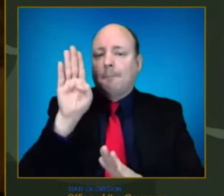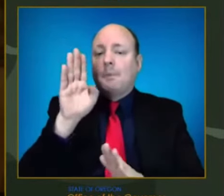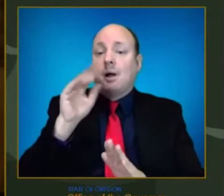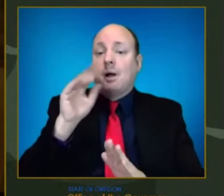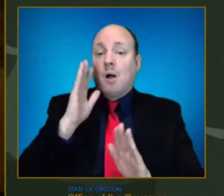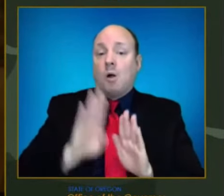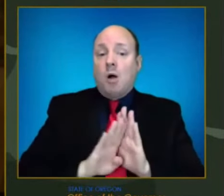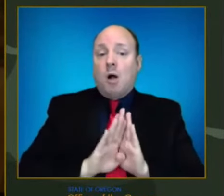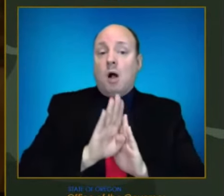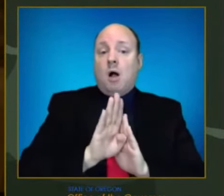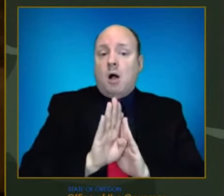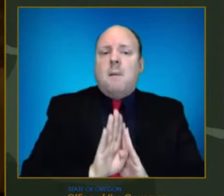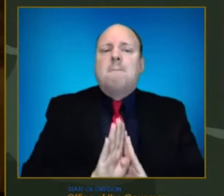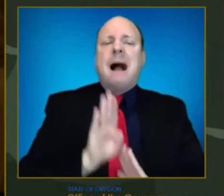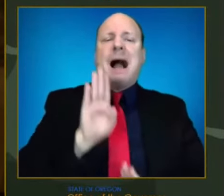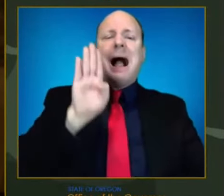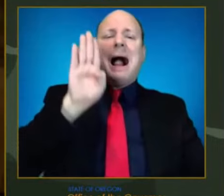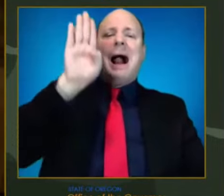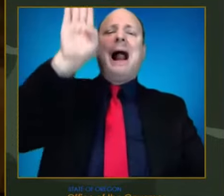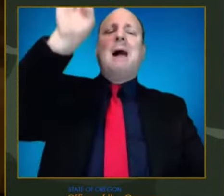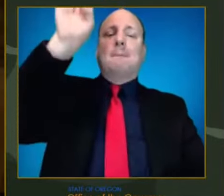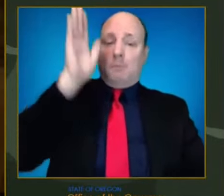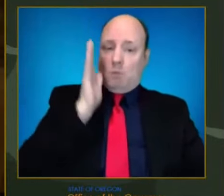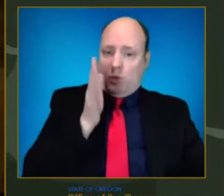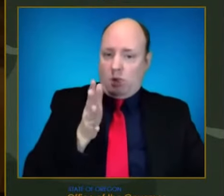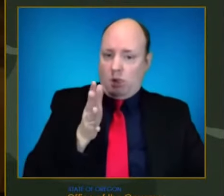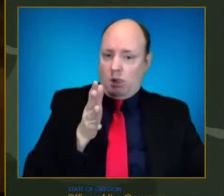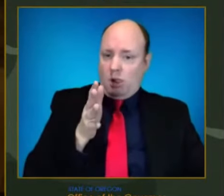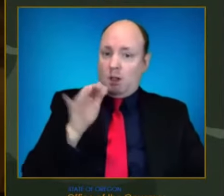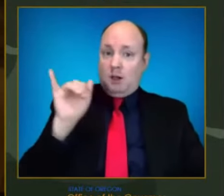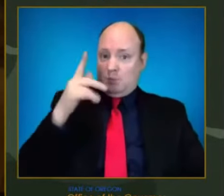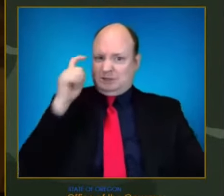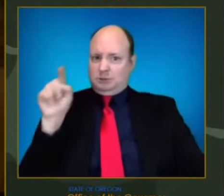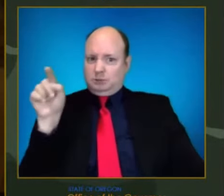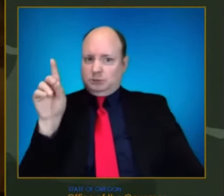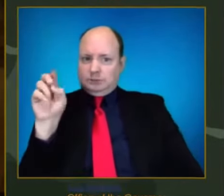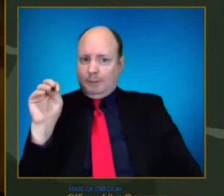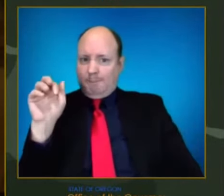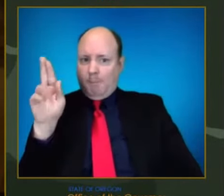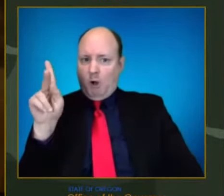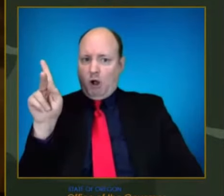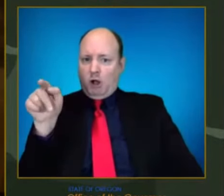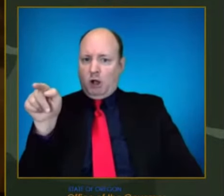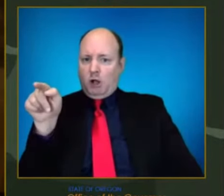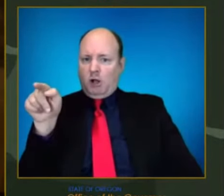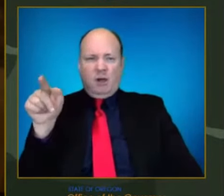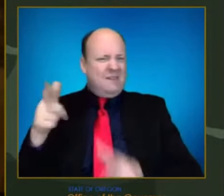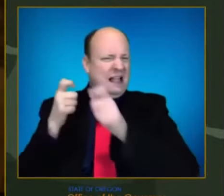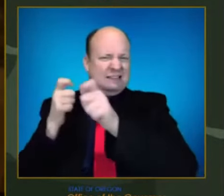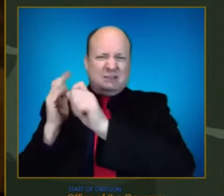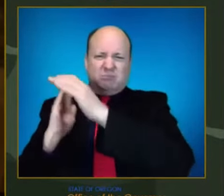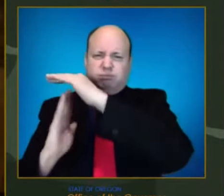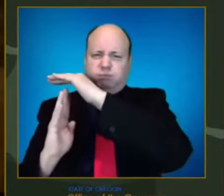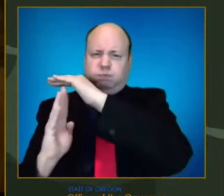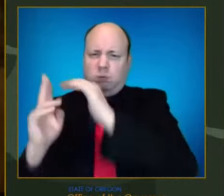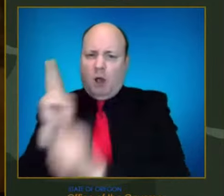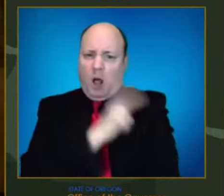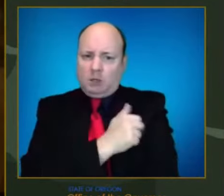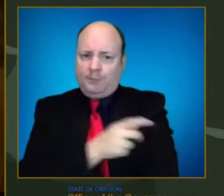is higher in Denmark than I had thought it was going to be. My initial estimate was lower. You know, these could change again,